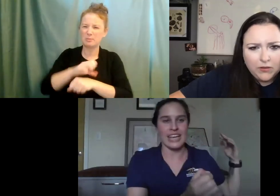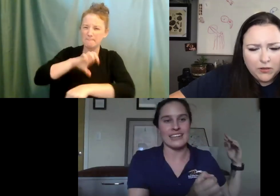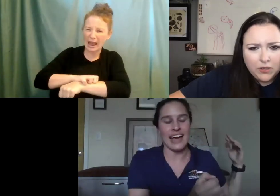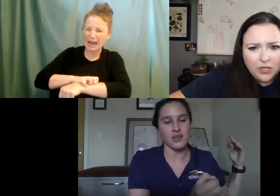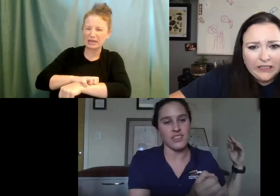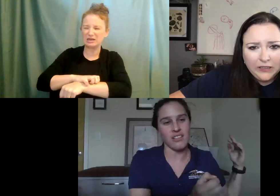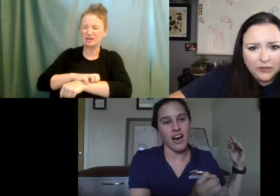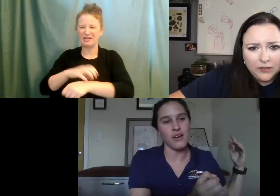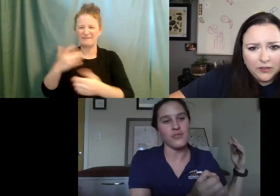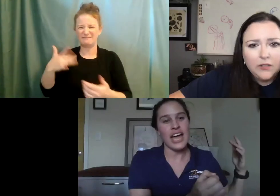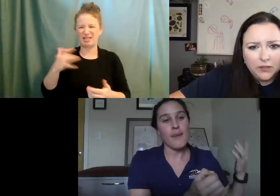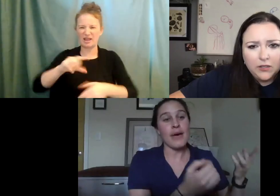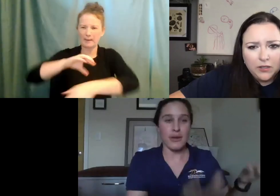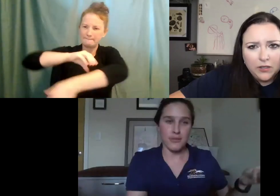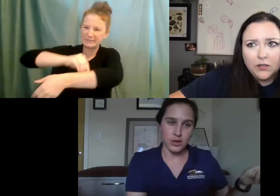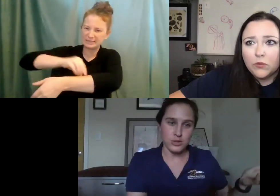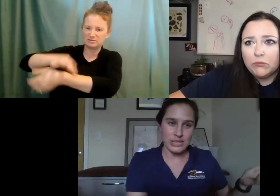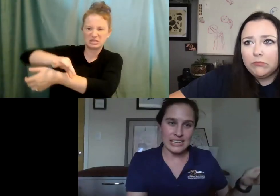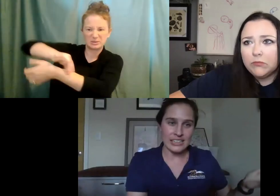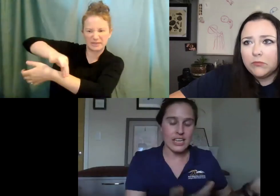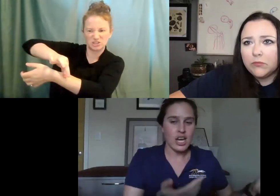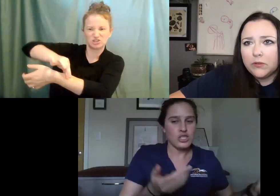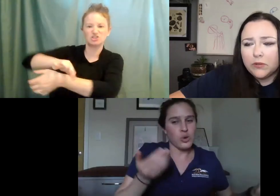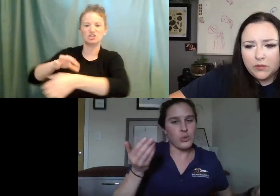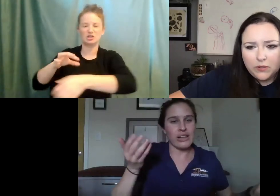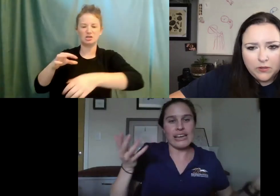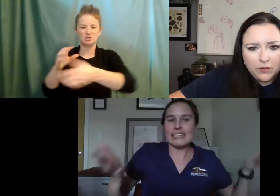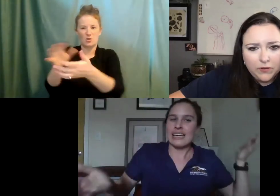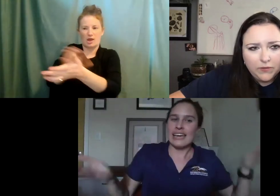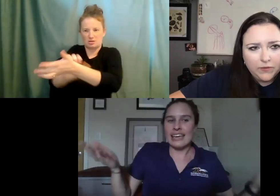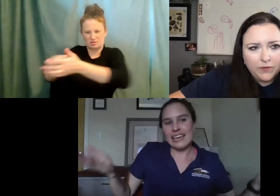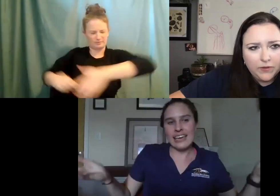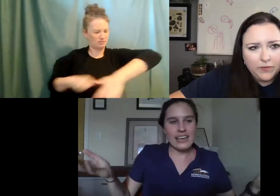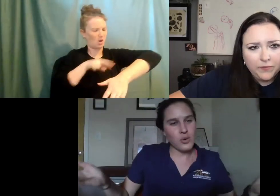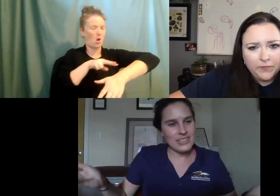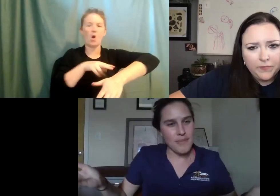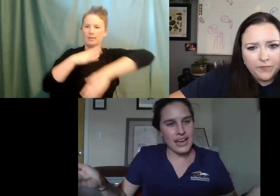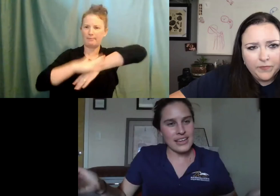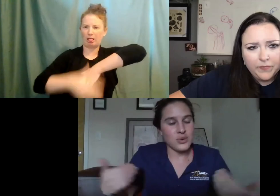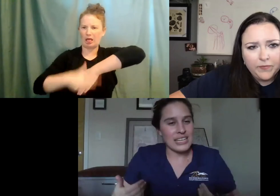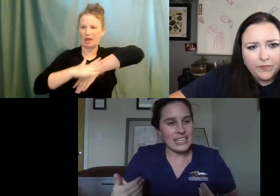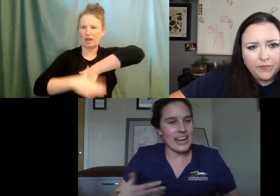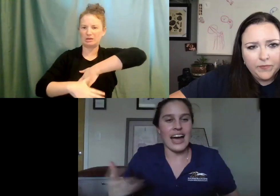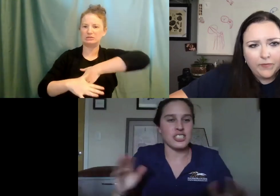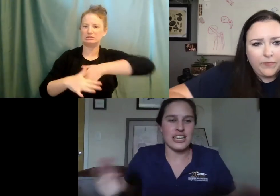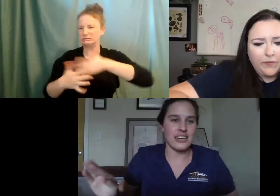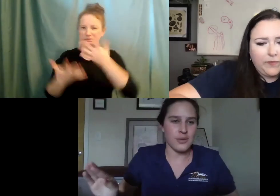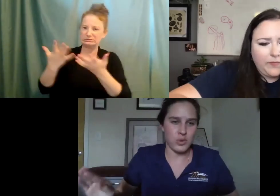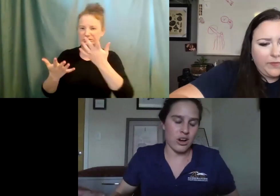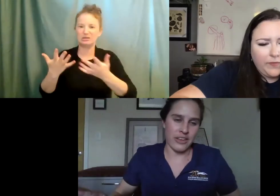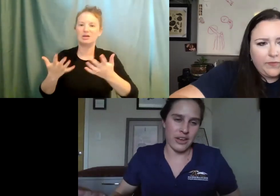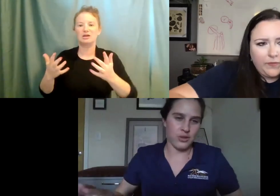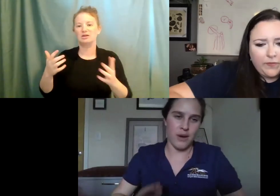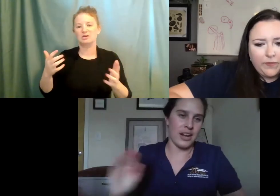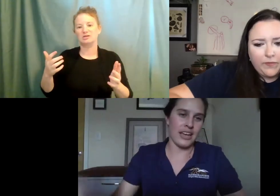I pulled my hand out of the glove and my finger was bleeding. So we were like, was it a bite? Do I need? And I just ended